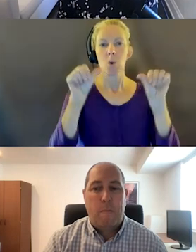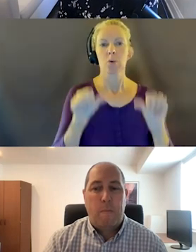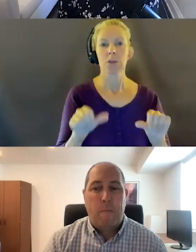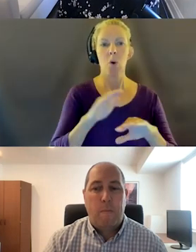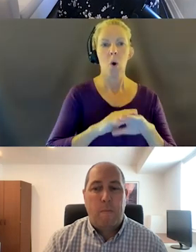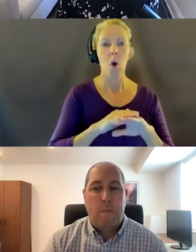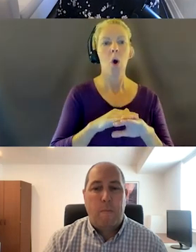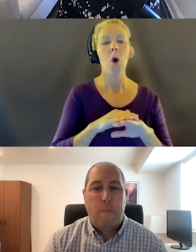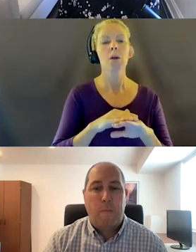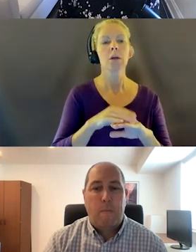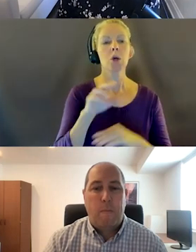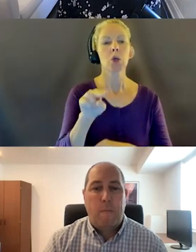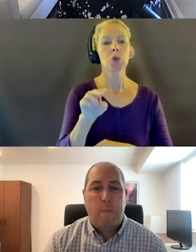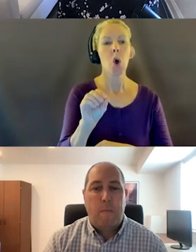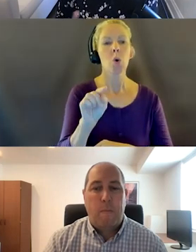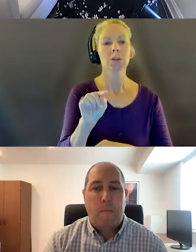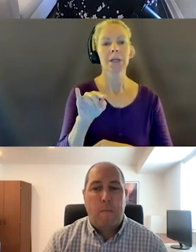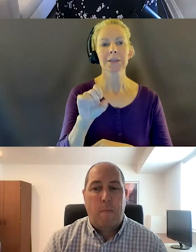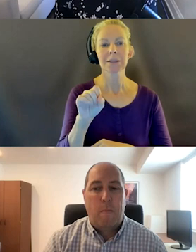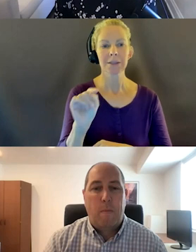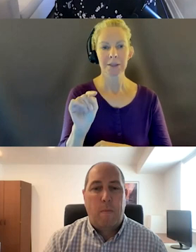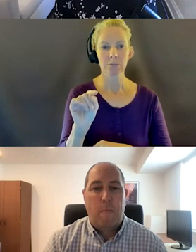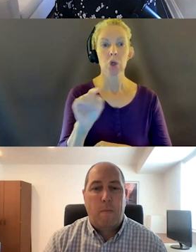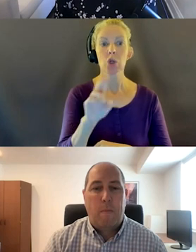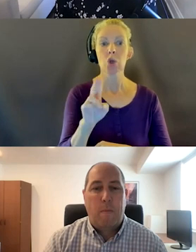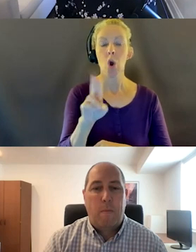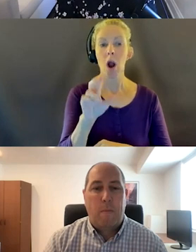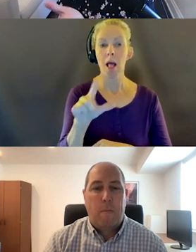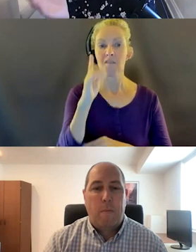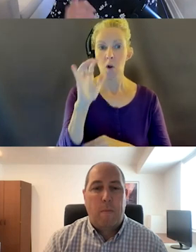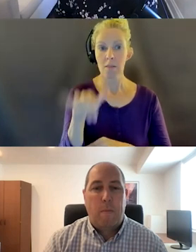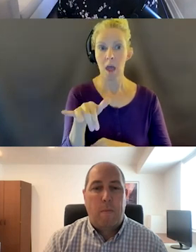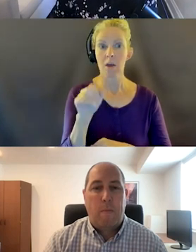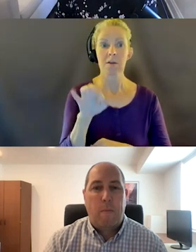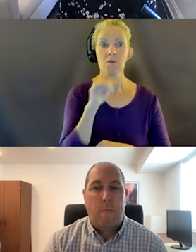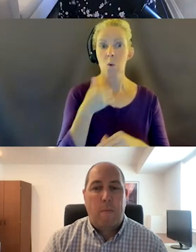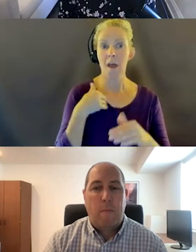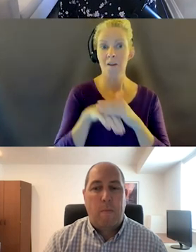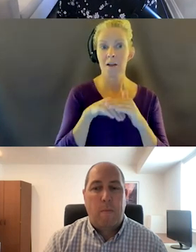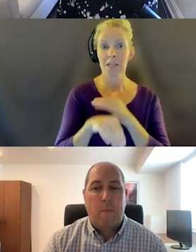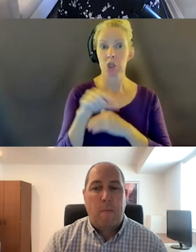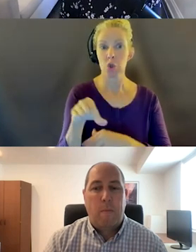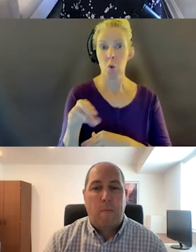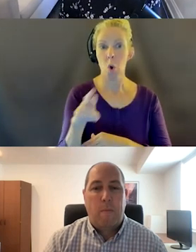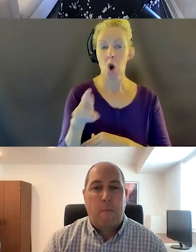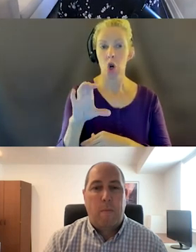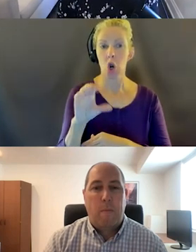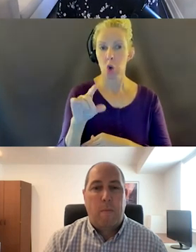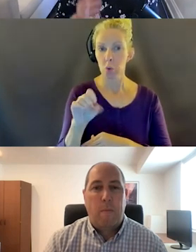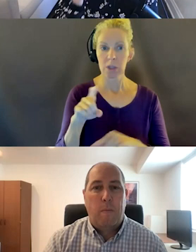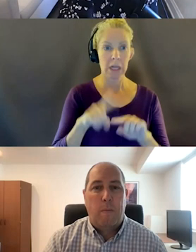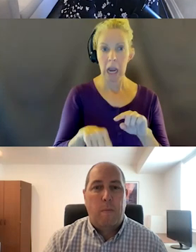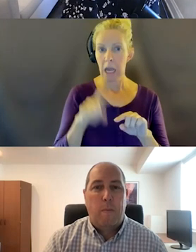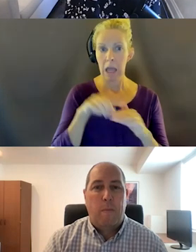N-O-T-I-S-T. And the URL in particular for it, if you don't have access to QR codes, that doesn't work for you from an accessibility